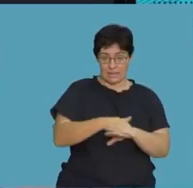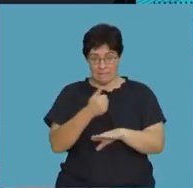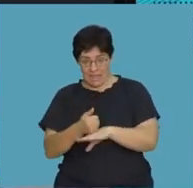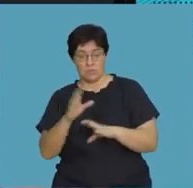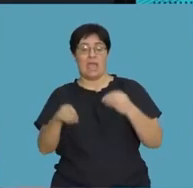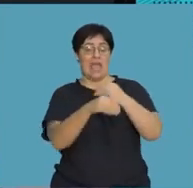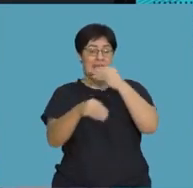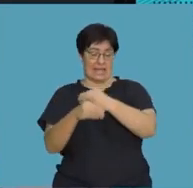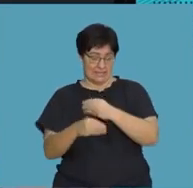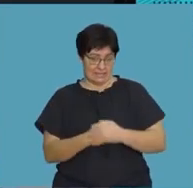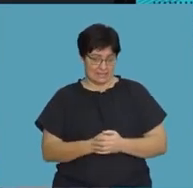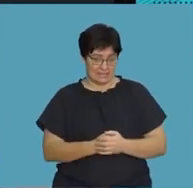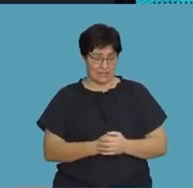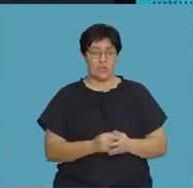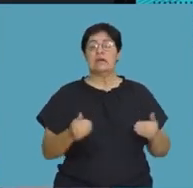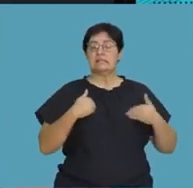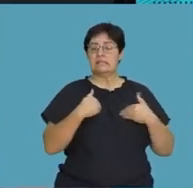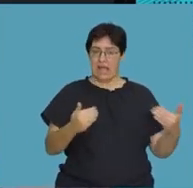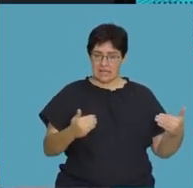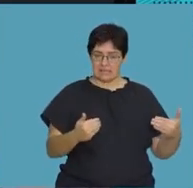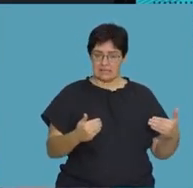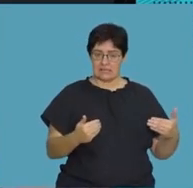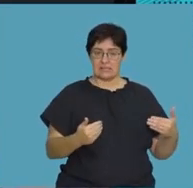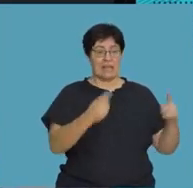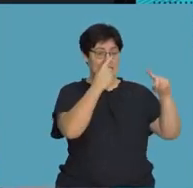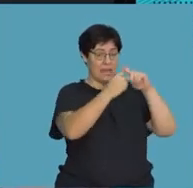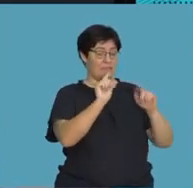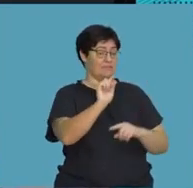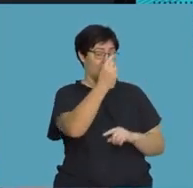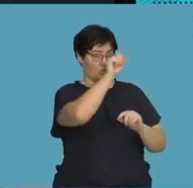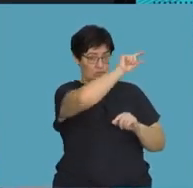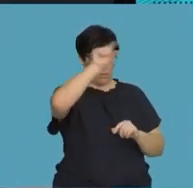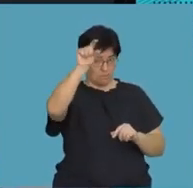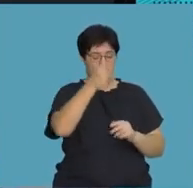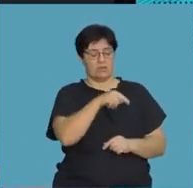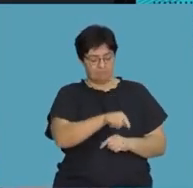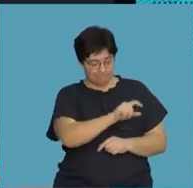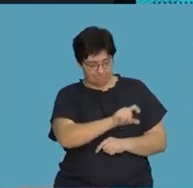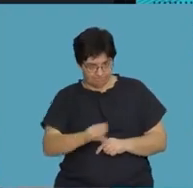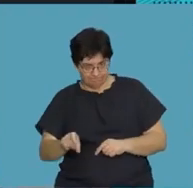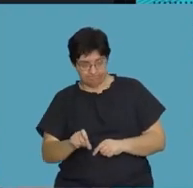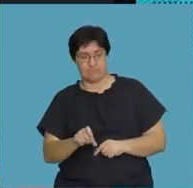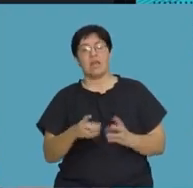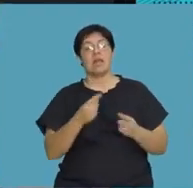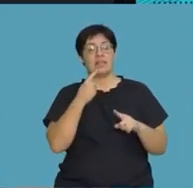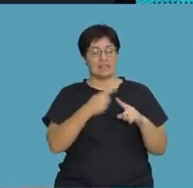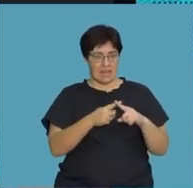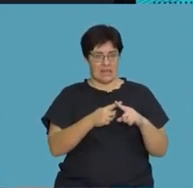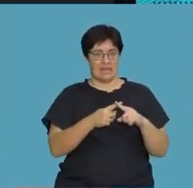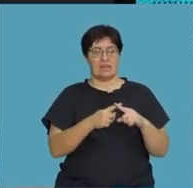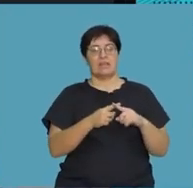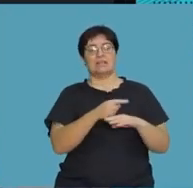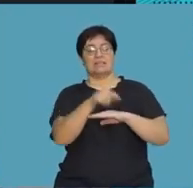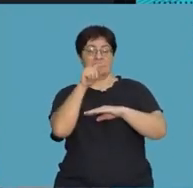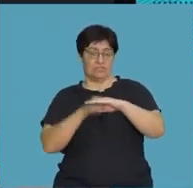we add the exponents. So, you will start with the multiplication one at the top, the multiplication one at the bottom, and then go